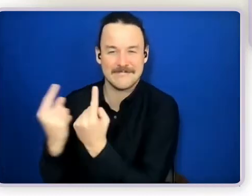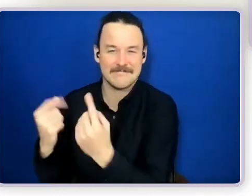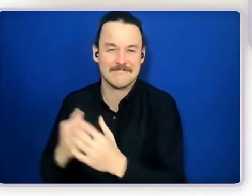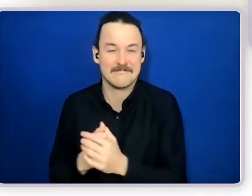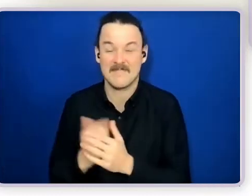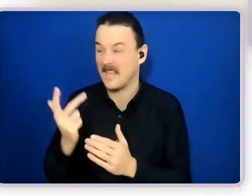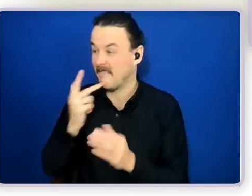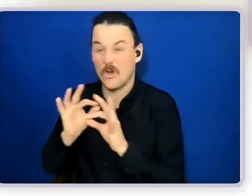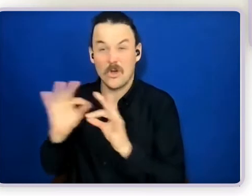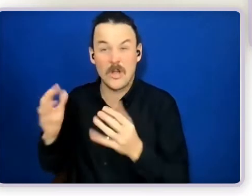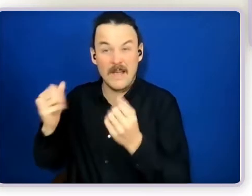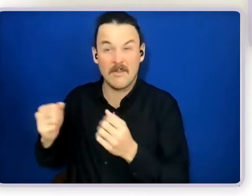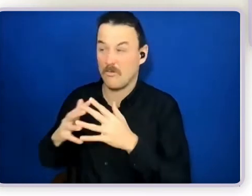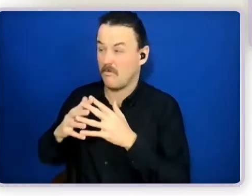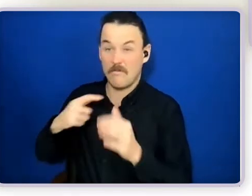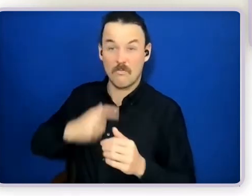society.